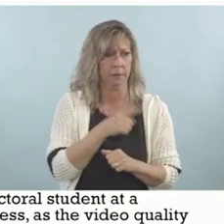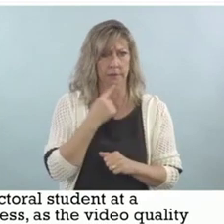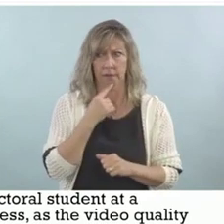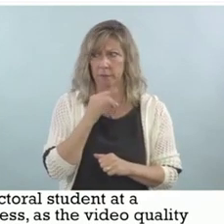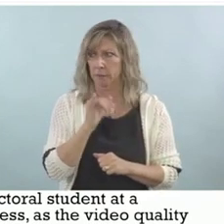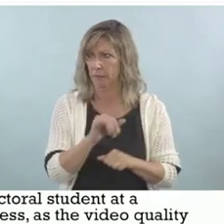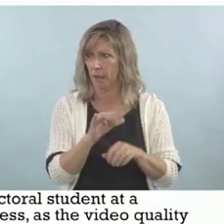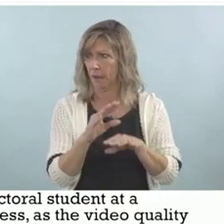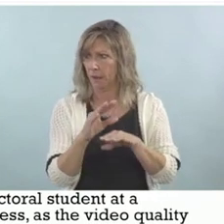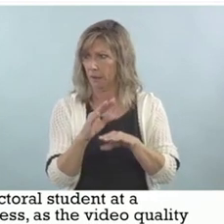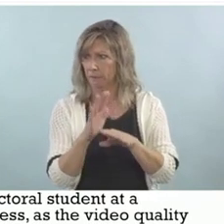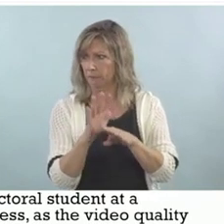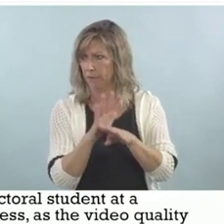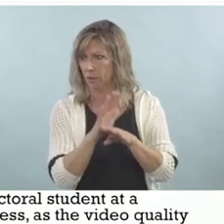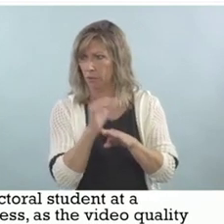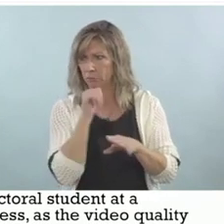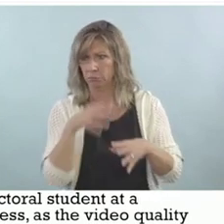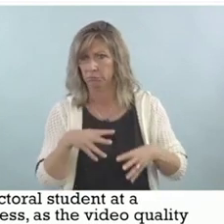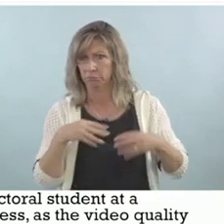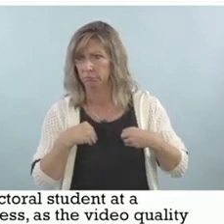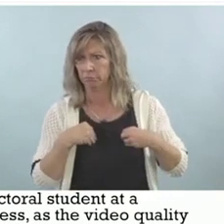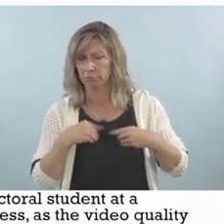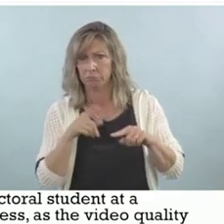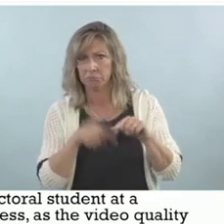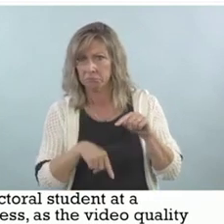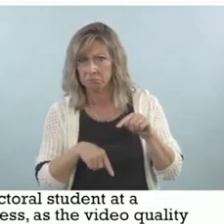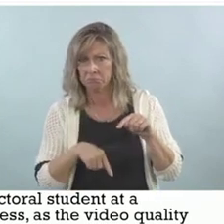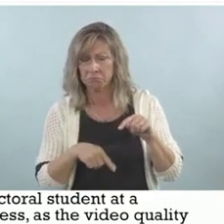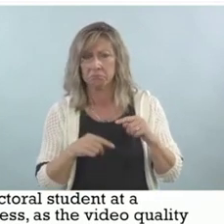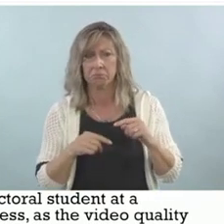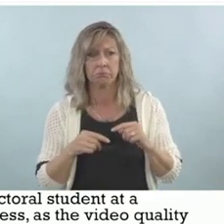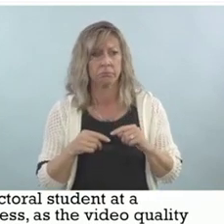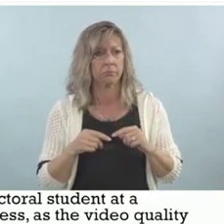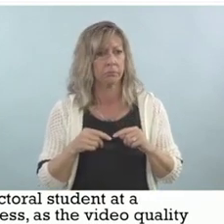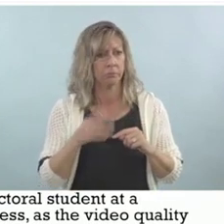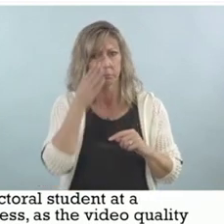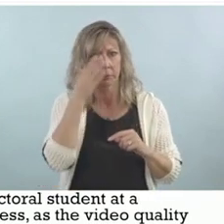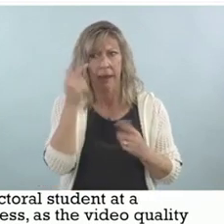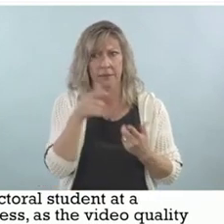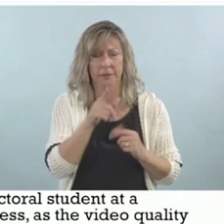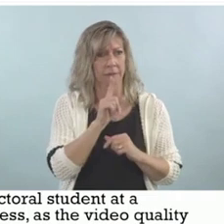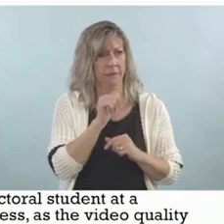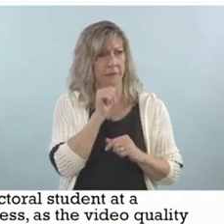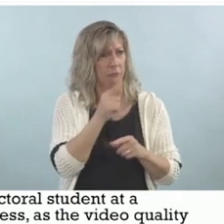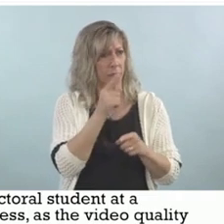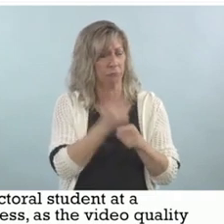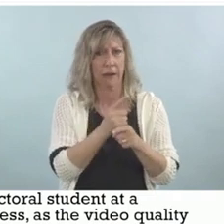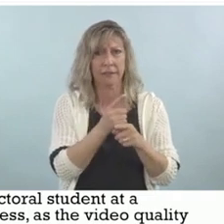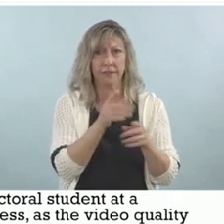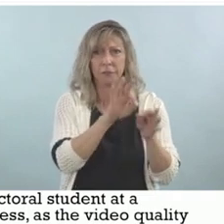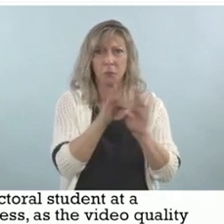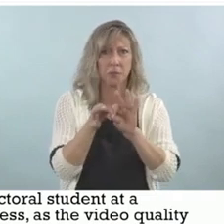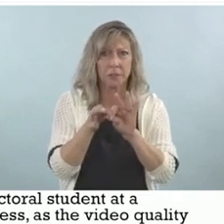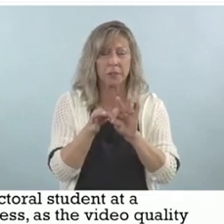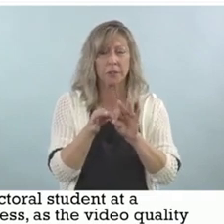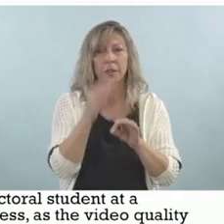I began to look all over the nation for a deaf person who could